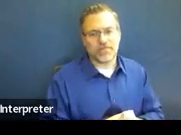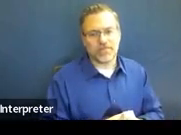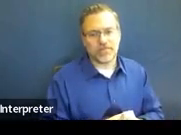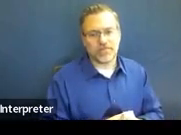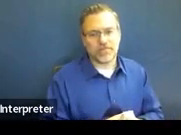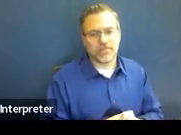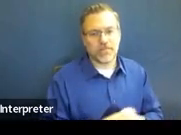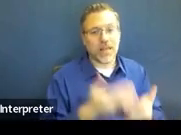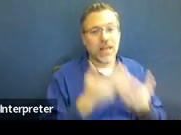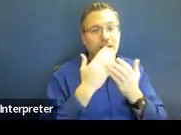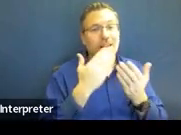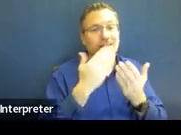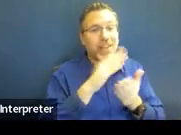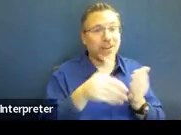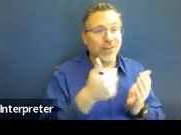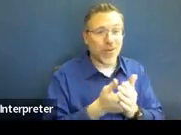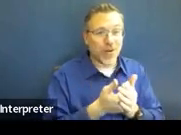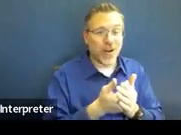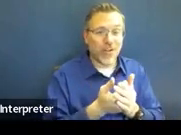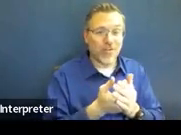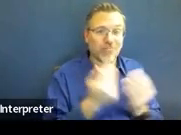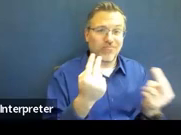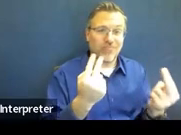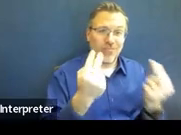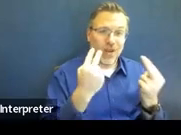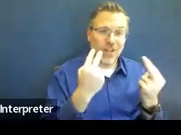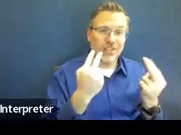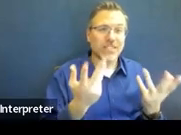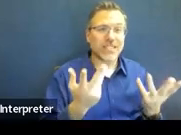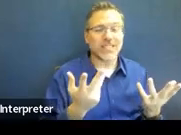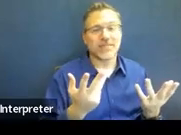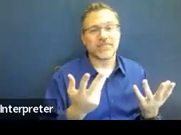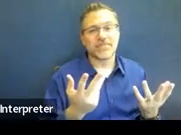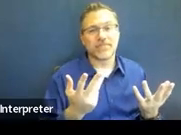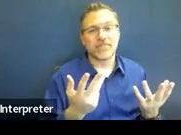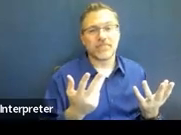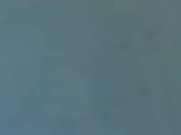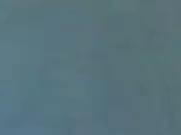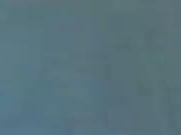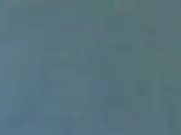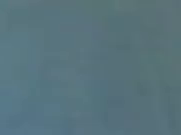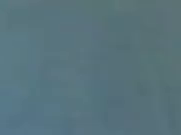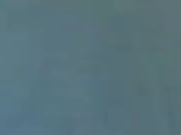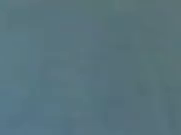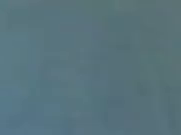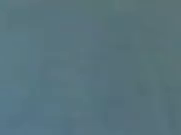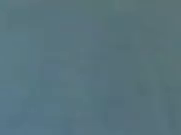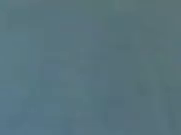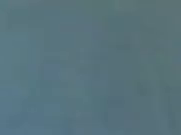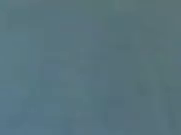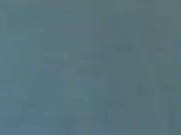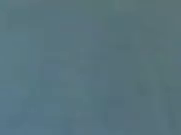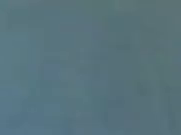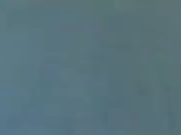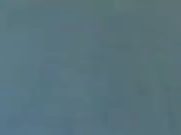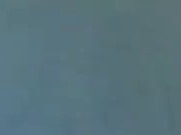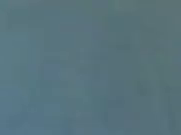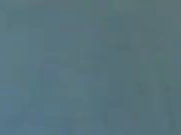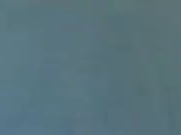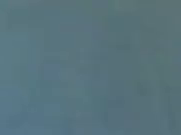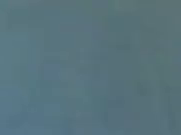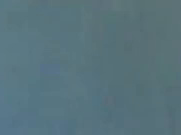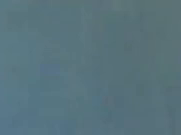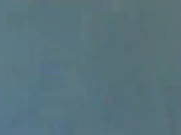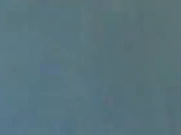Thank you all for joining us this afternoon. And I am going to stop sharing. And there we go.